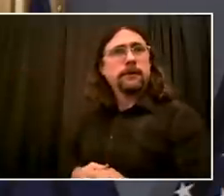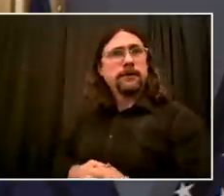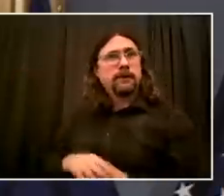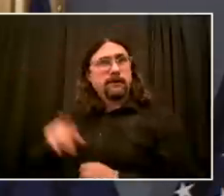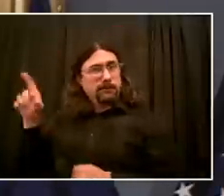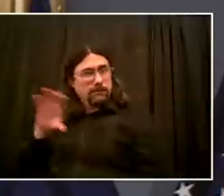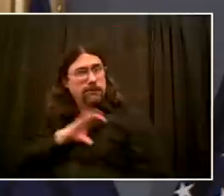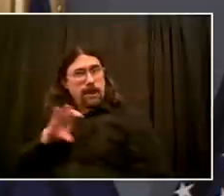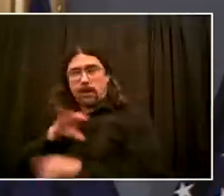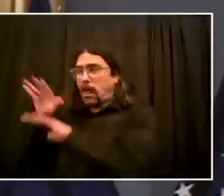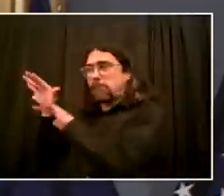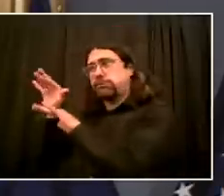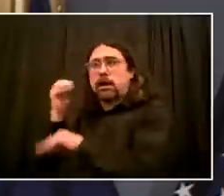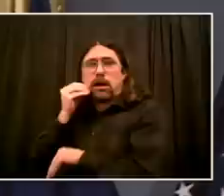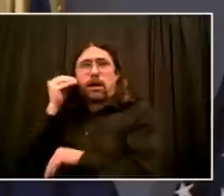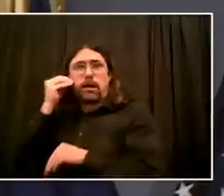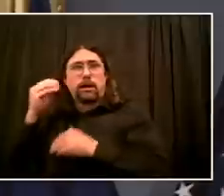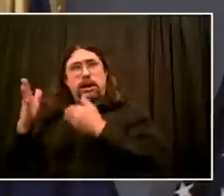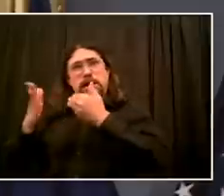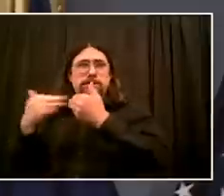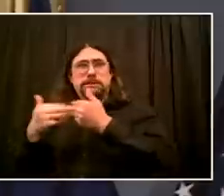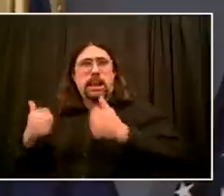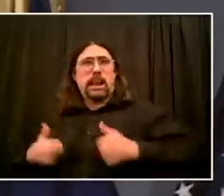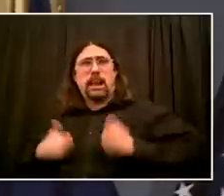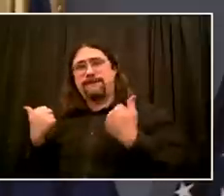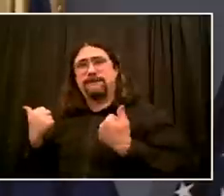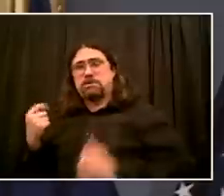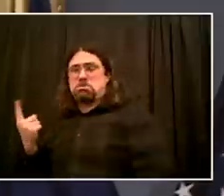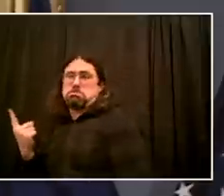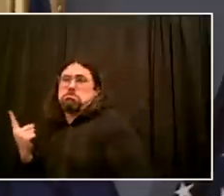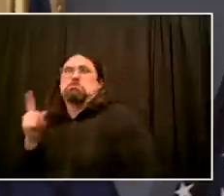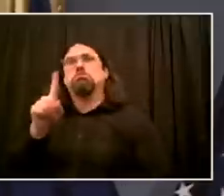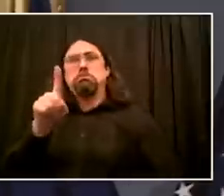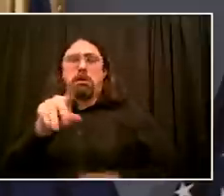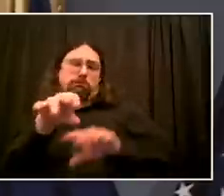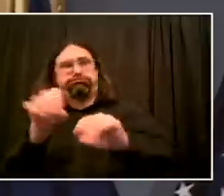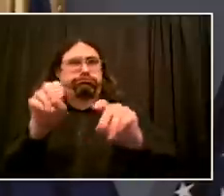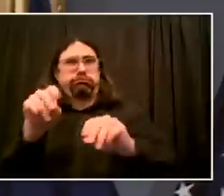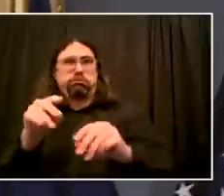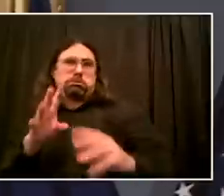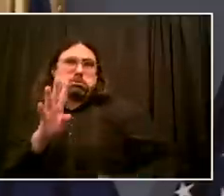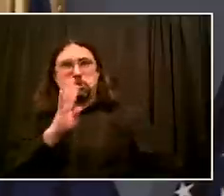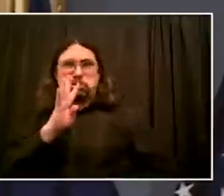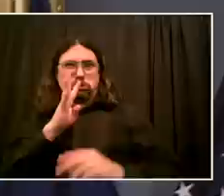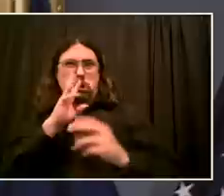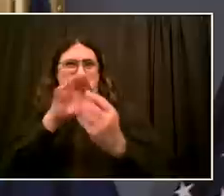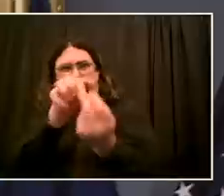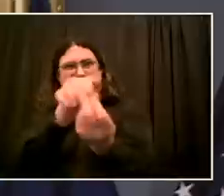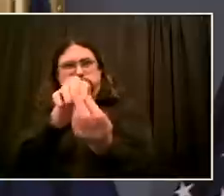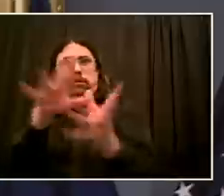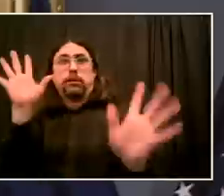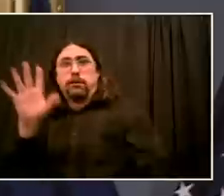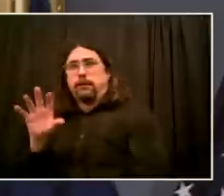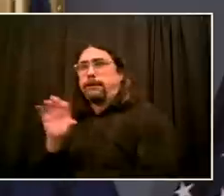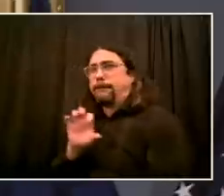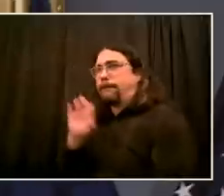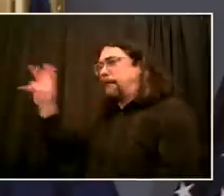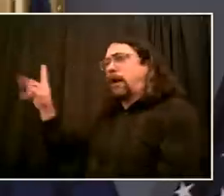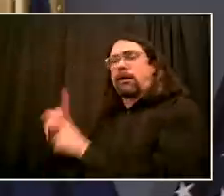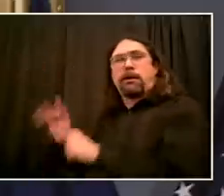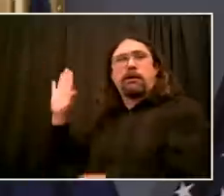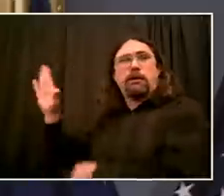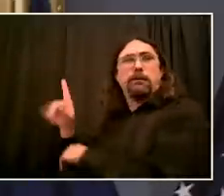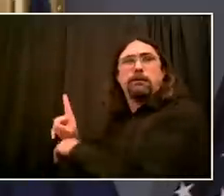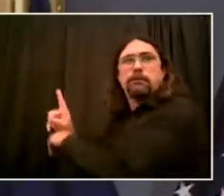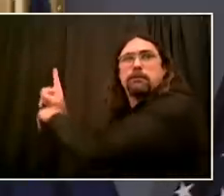genuinely want to be helpful towards advancing the cause, we appreciate your sentiments, but ask that you not speak to